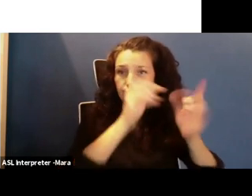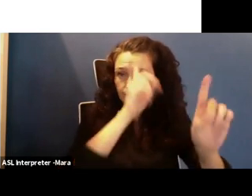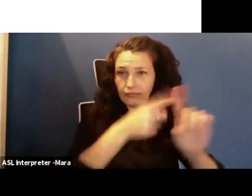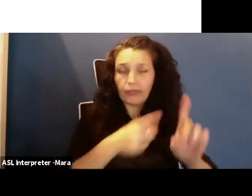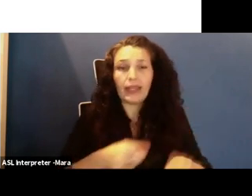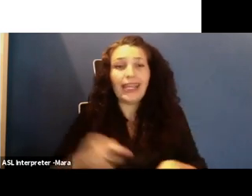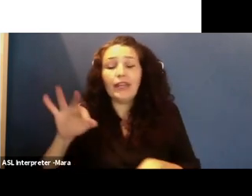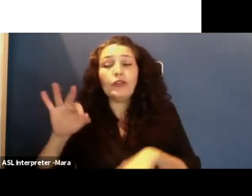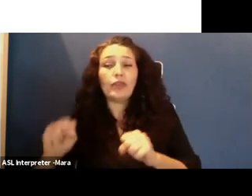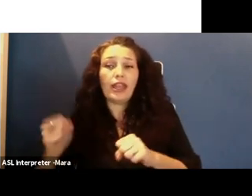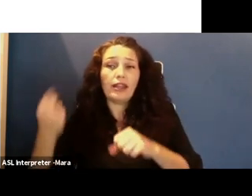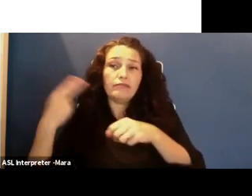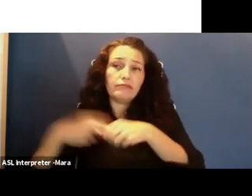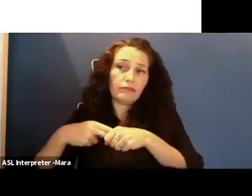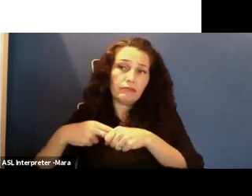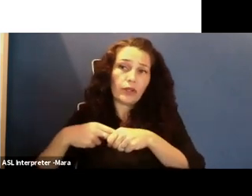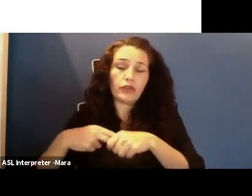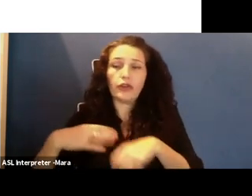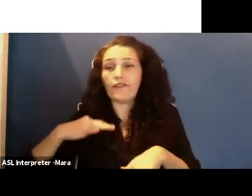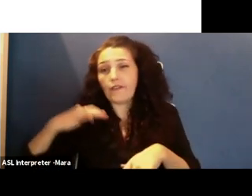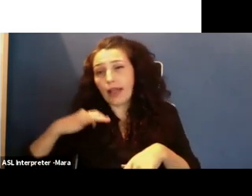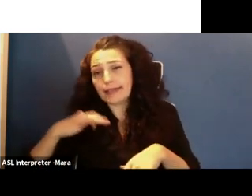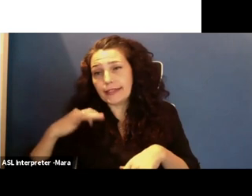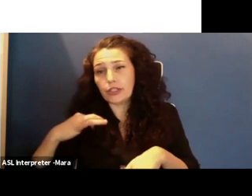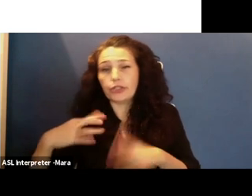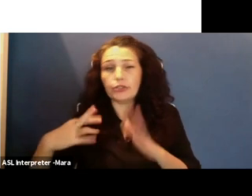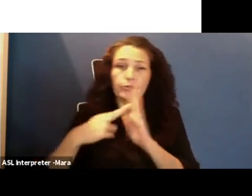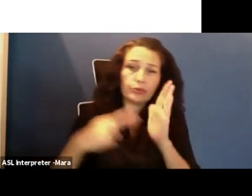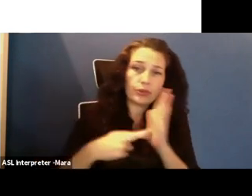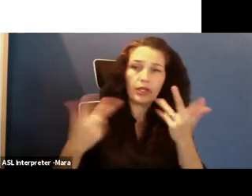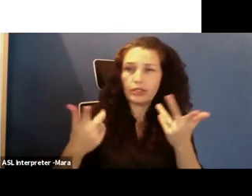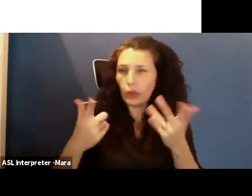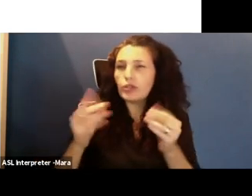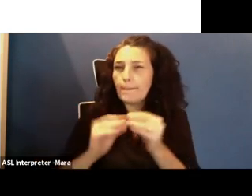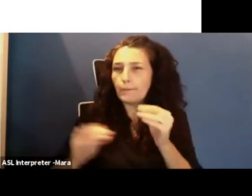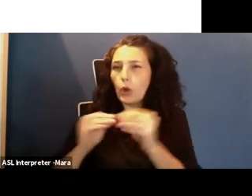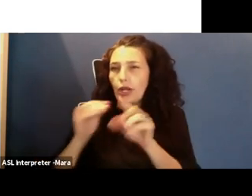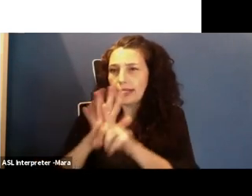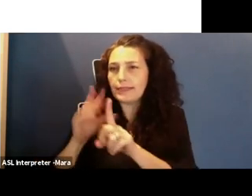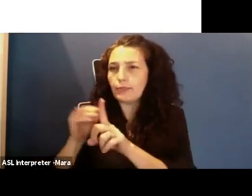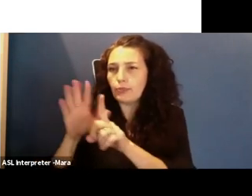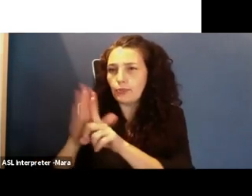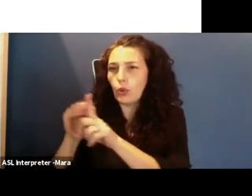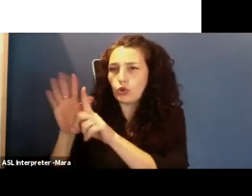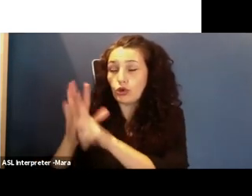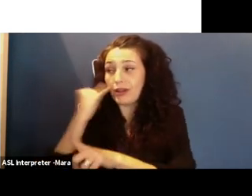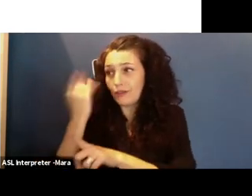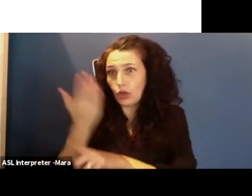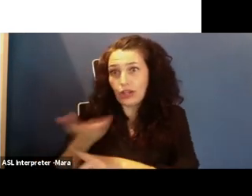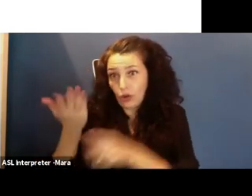you are already doing that because you're here now. So that's a plus. Some of the programs that I did, there were summer